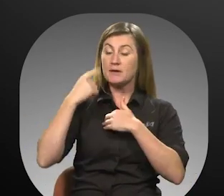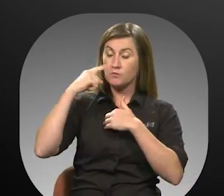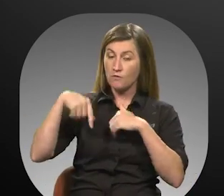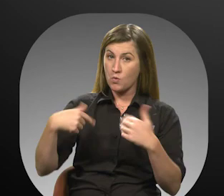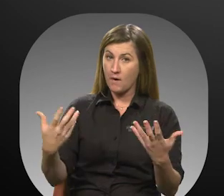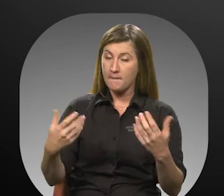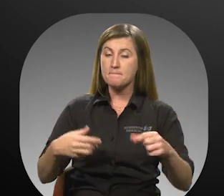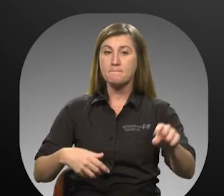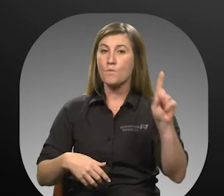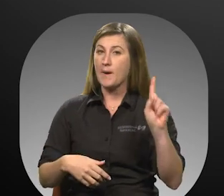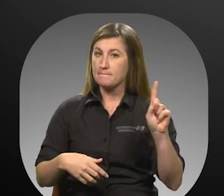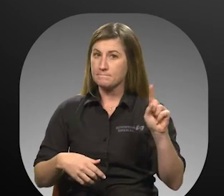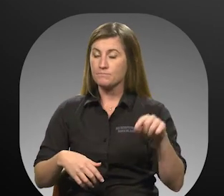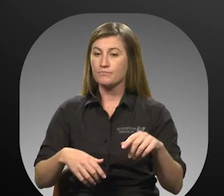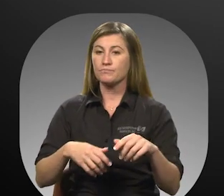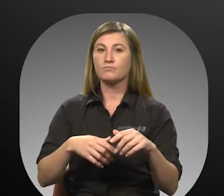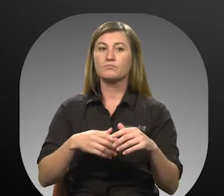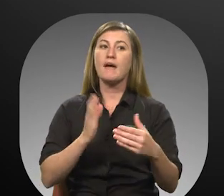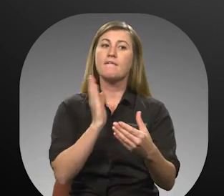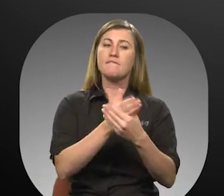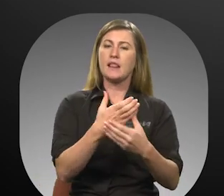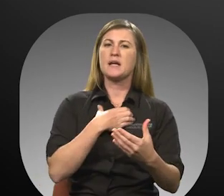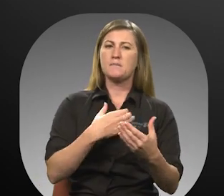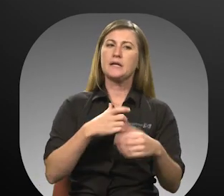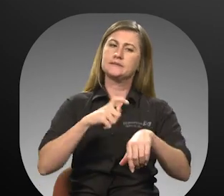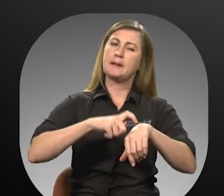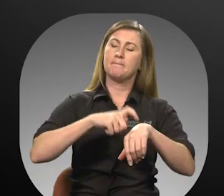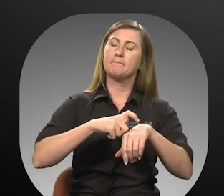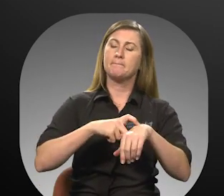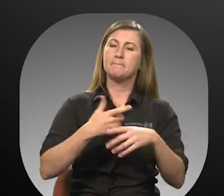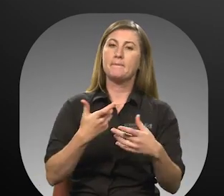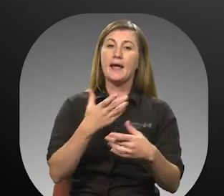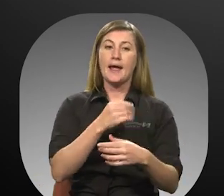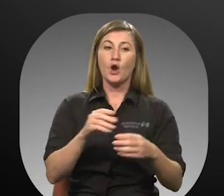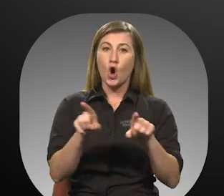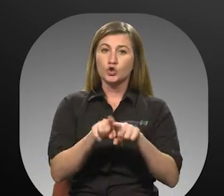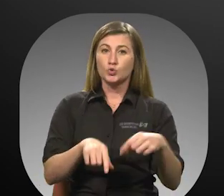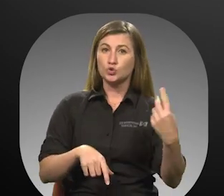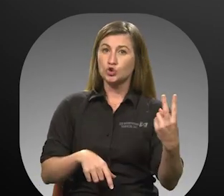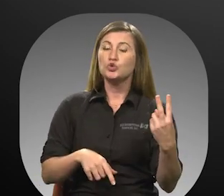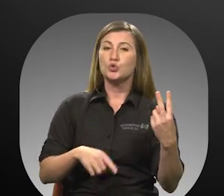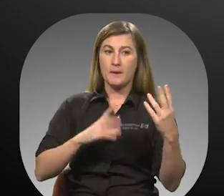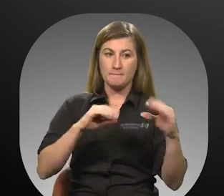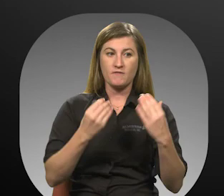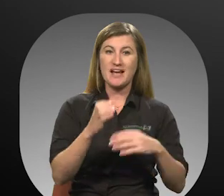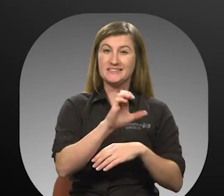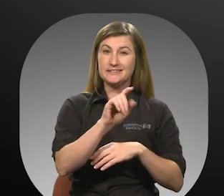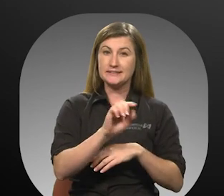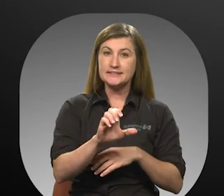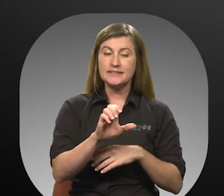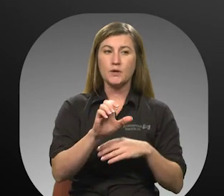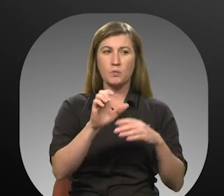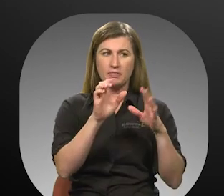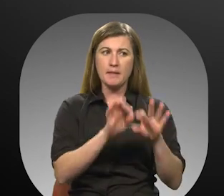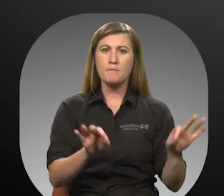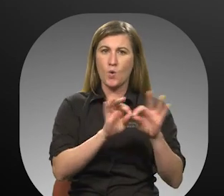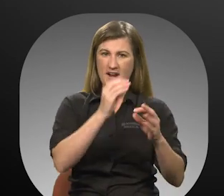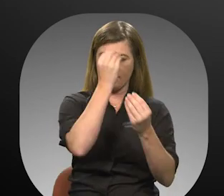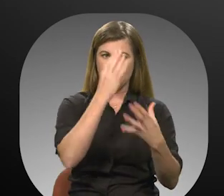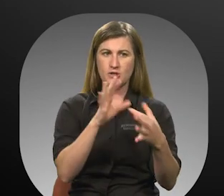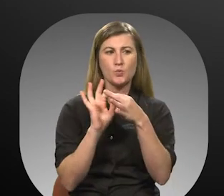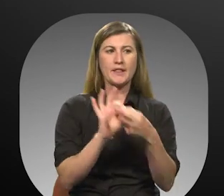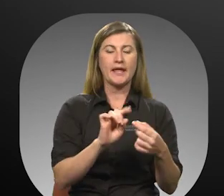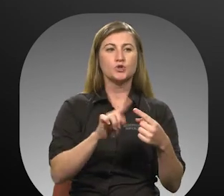1. Filing complaints in a timely manner and 2. Providing the CTC with pertinent information